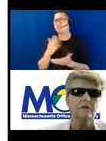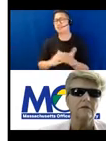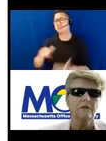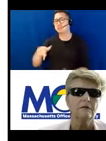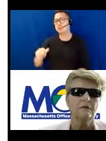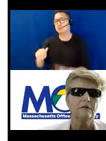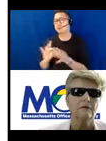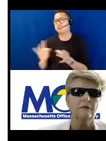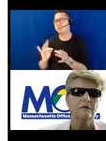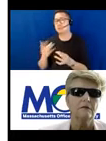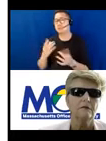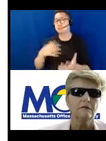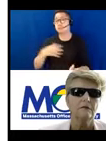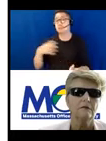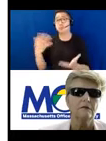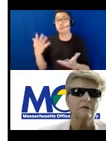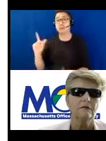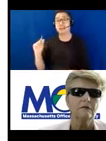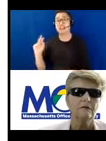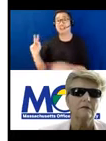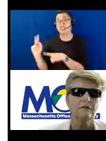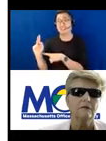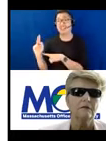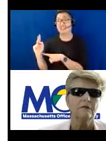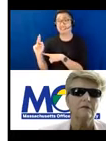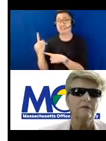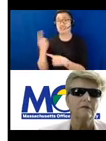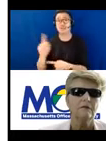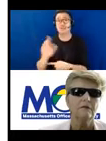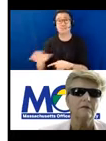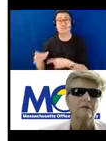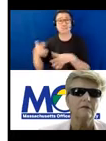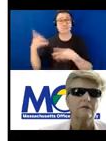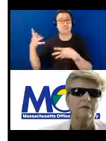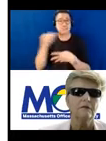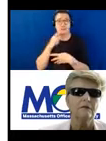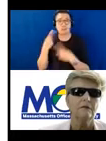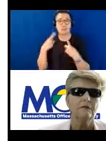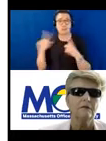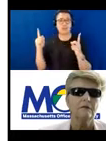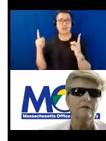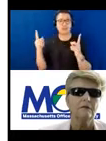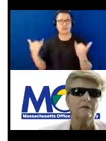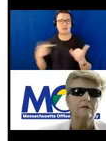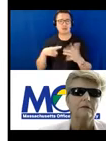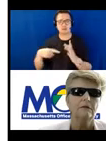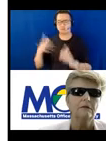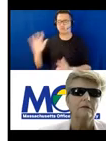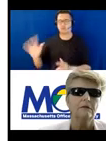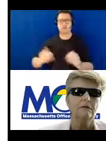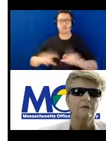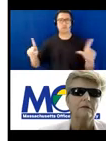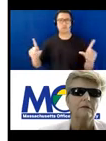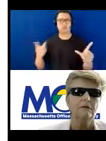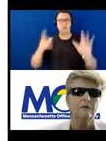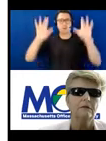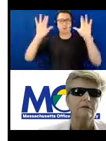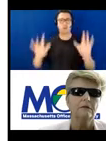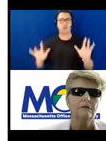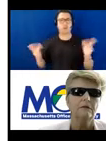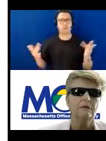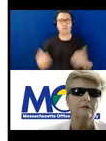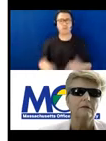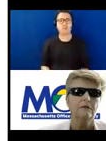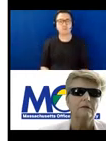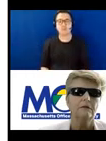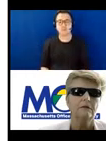that the link to the caption streaming is not working. It's bringing up a blank page. Okay, hold on